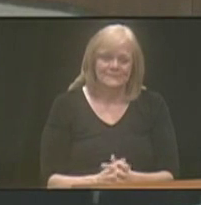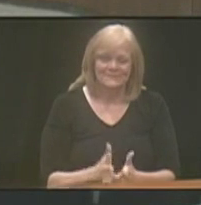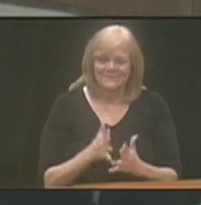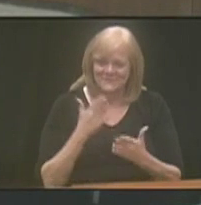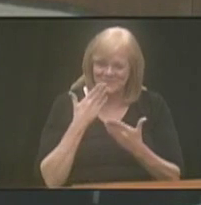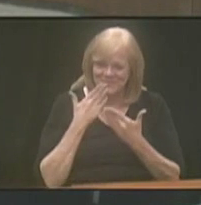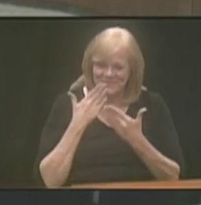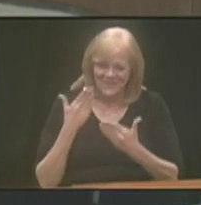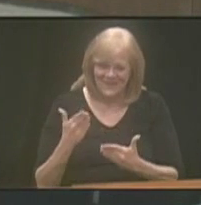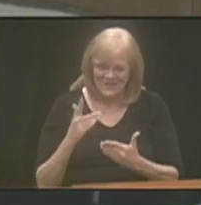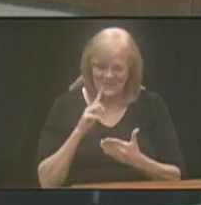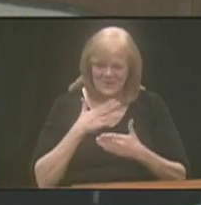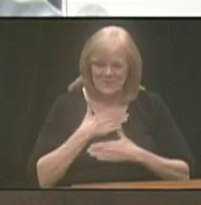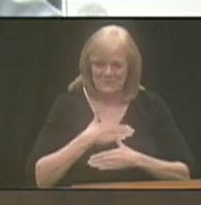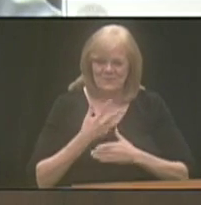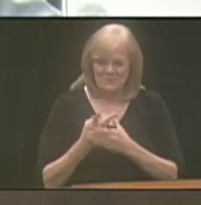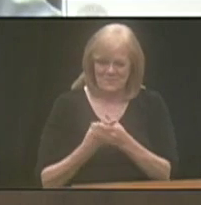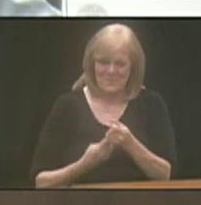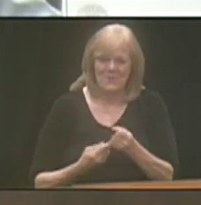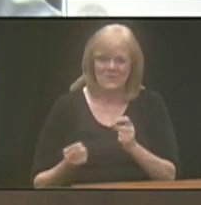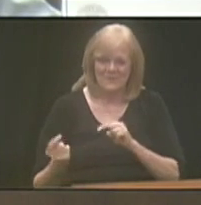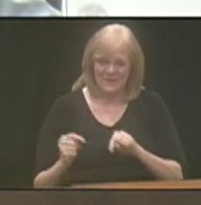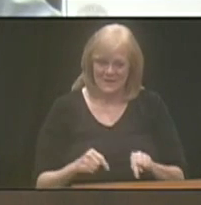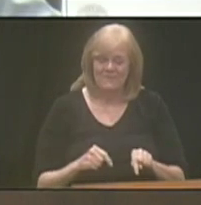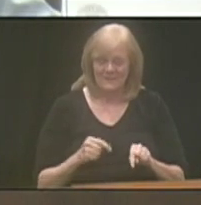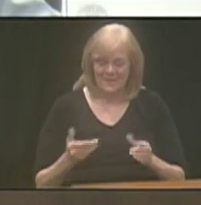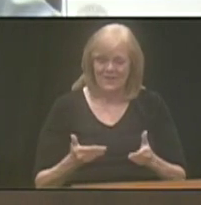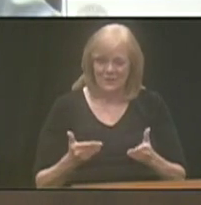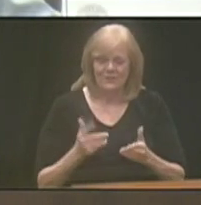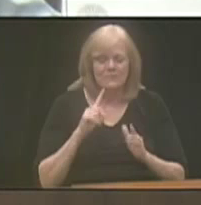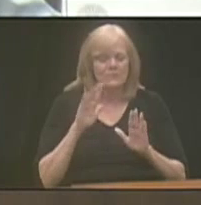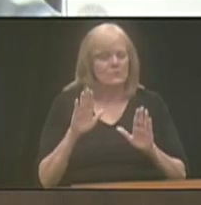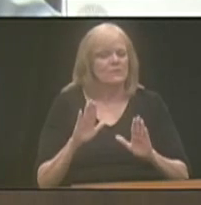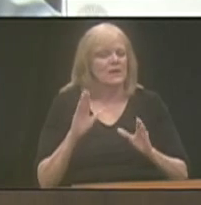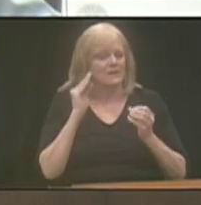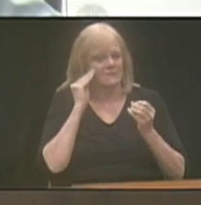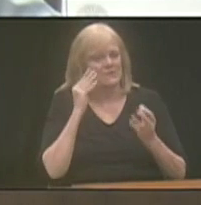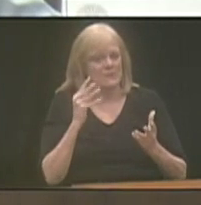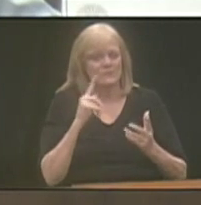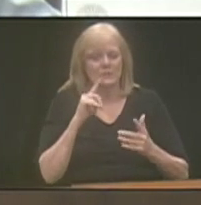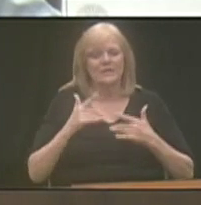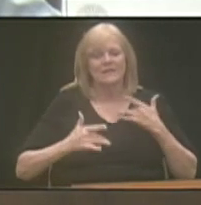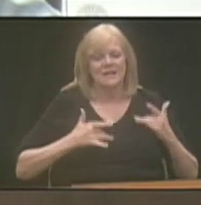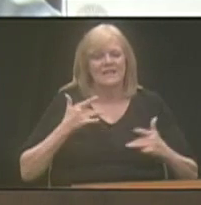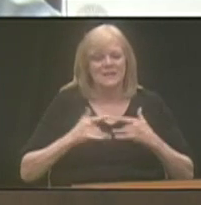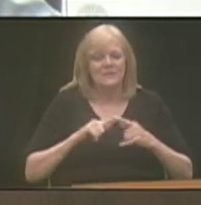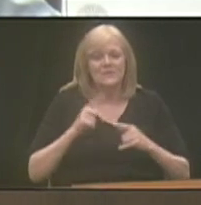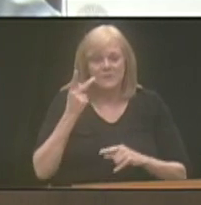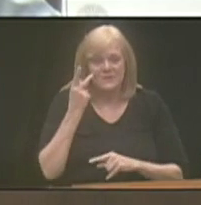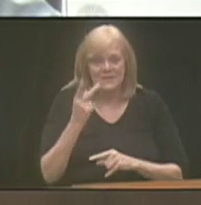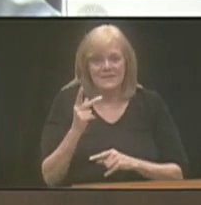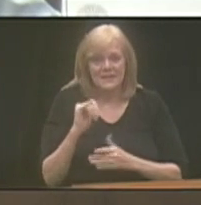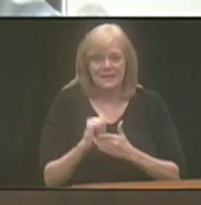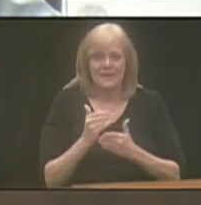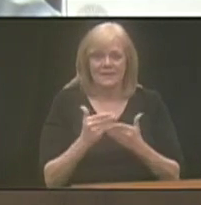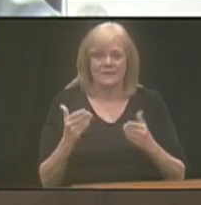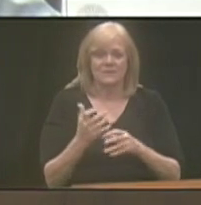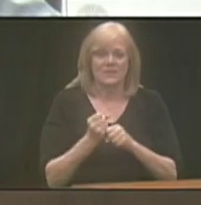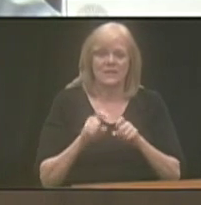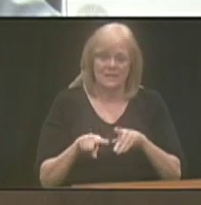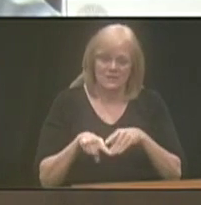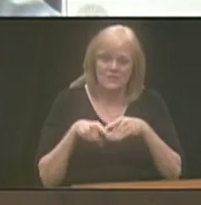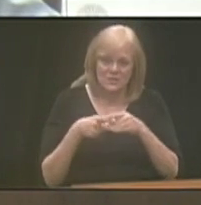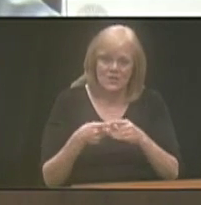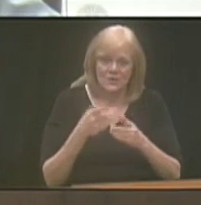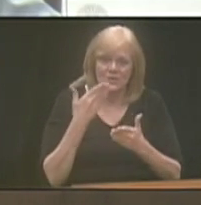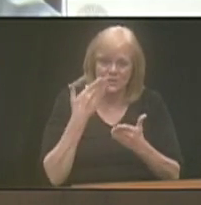Well, thank you. We really appreciate you both being here. It's great information, and we truly are excited to see that things are getting started,